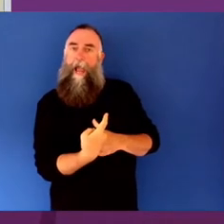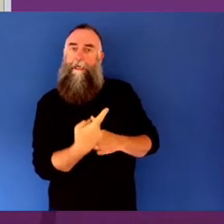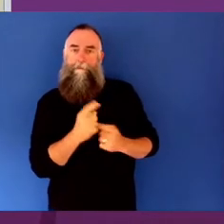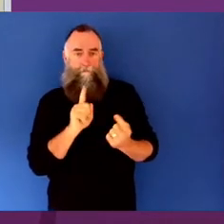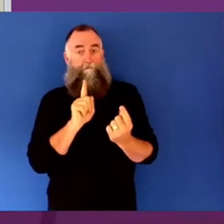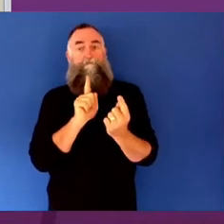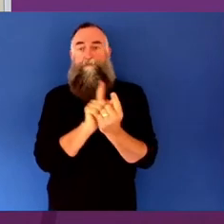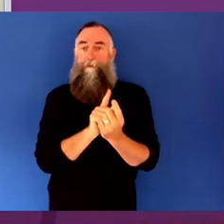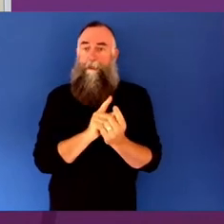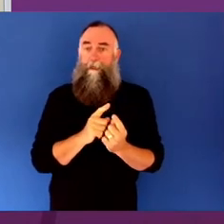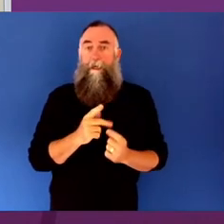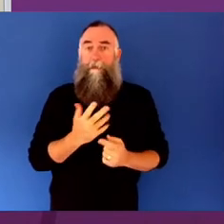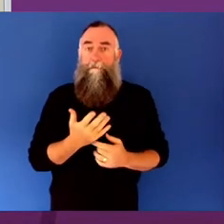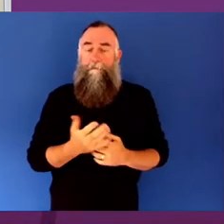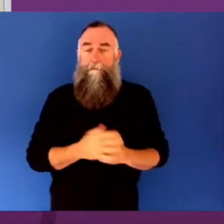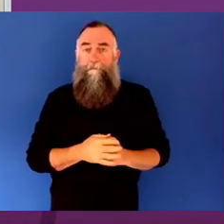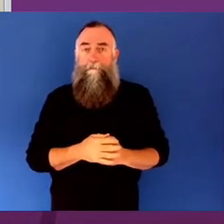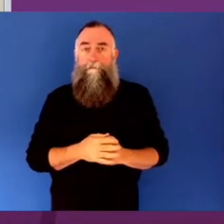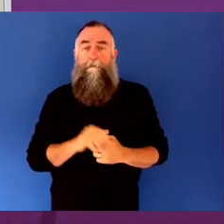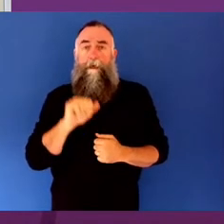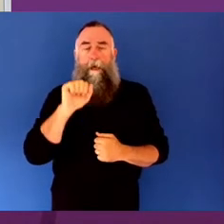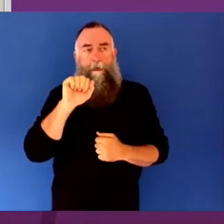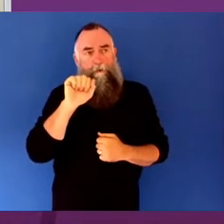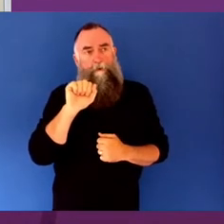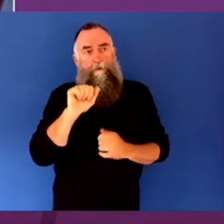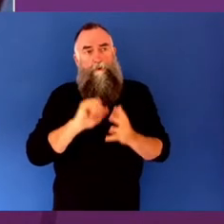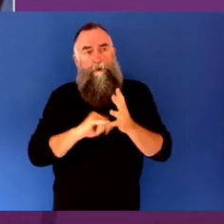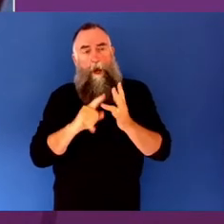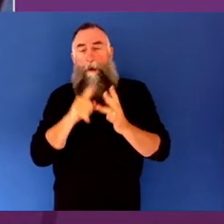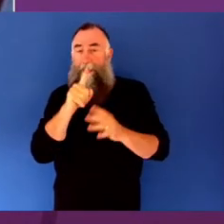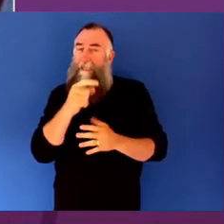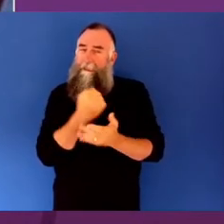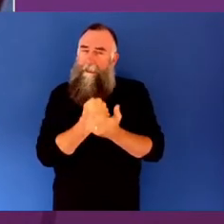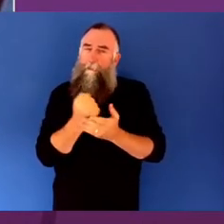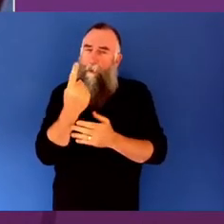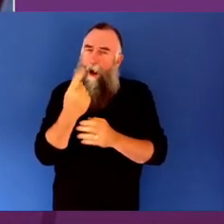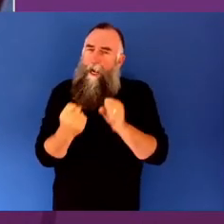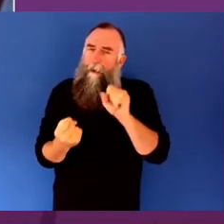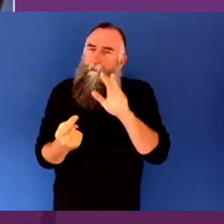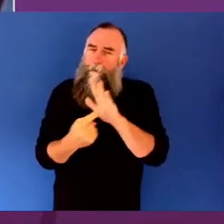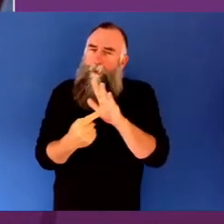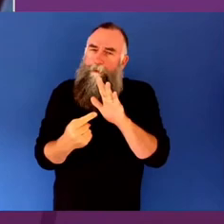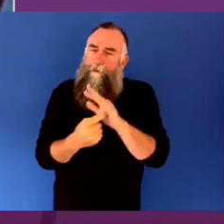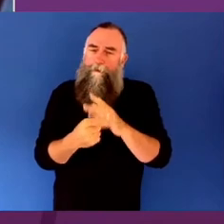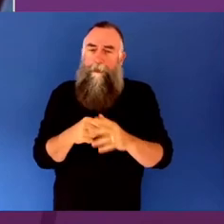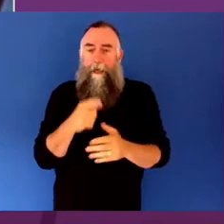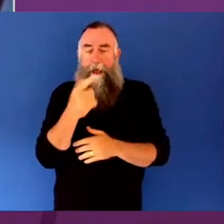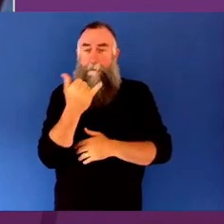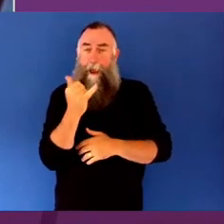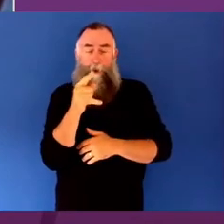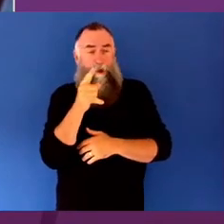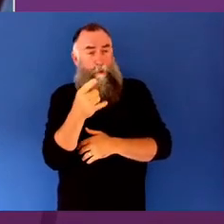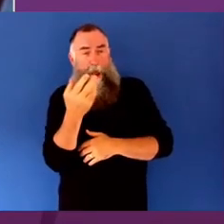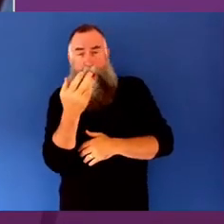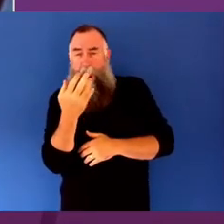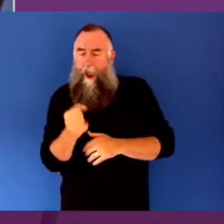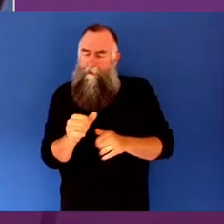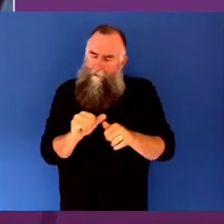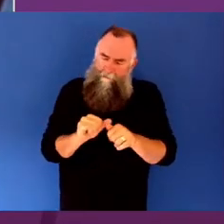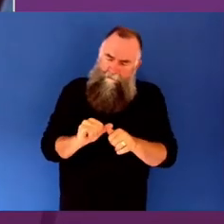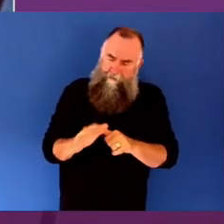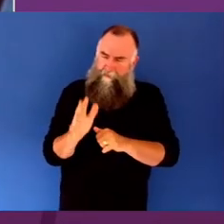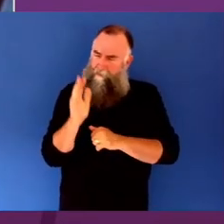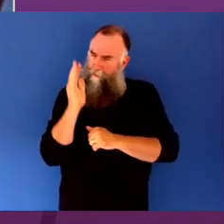a really important thing to note, that you might have the most fantastic philosophy and